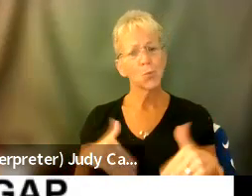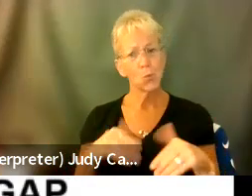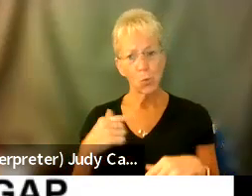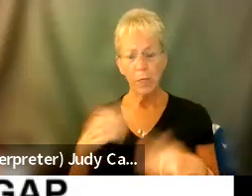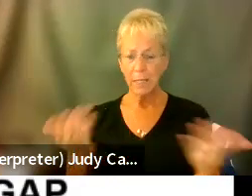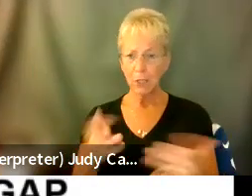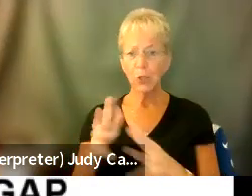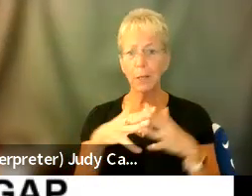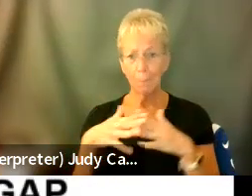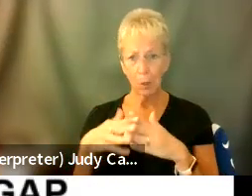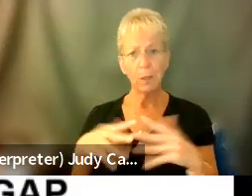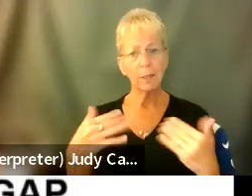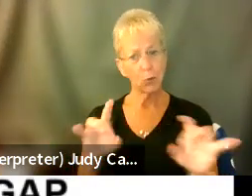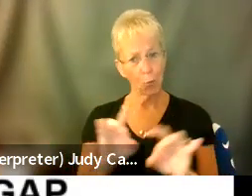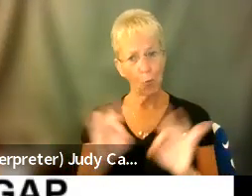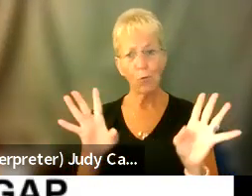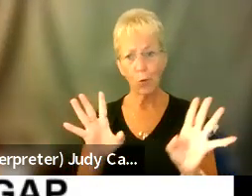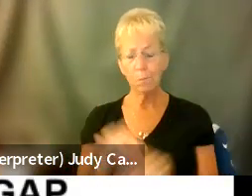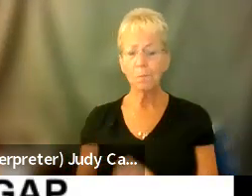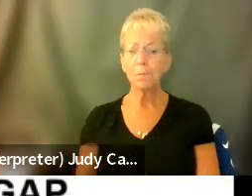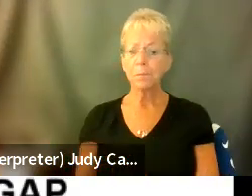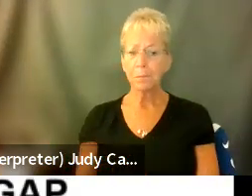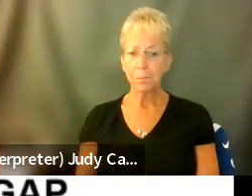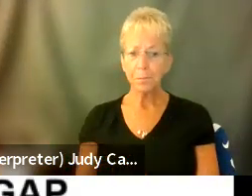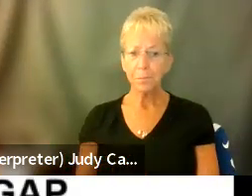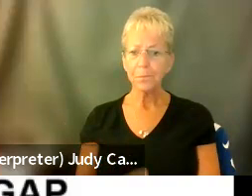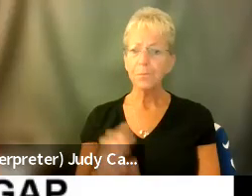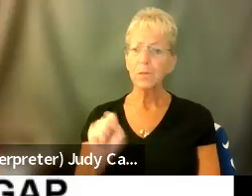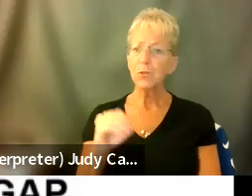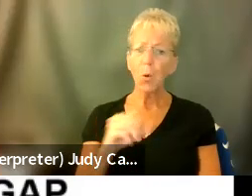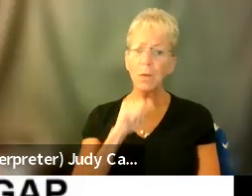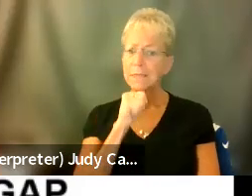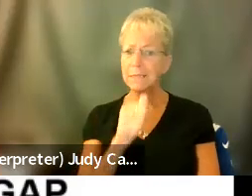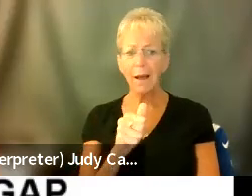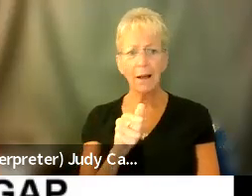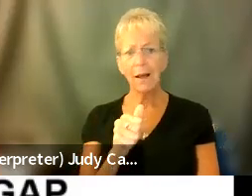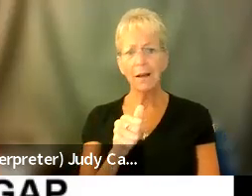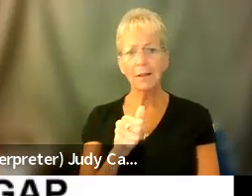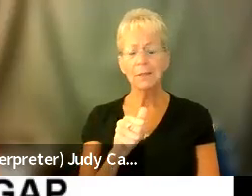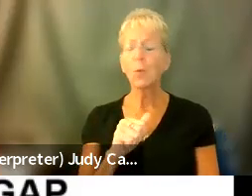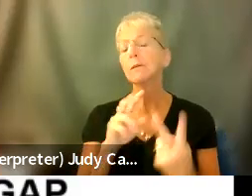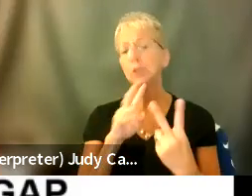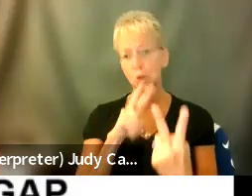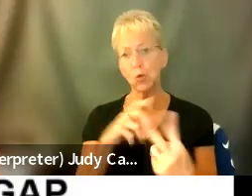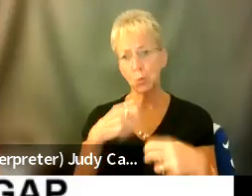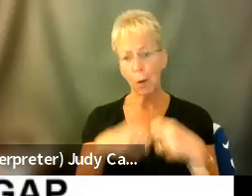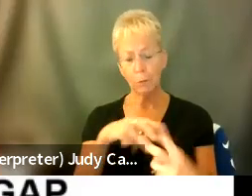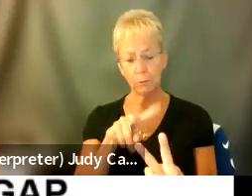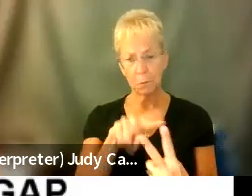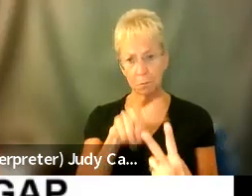country. Um, so it's not about, um, it's twofold when you're